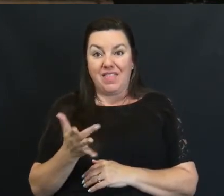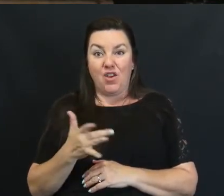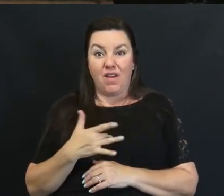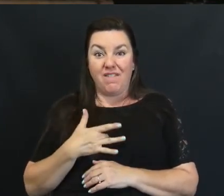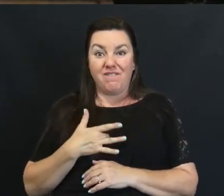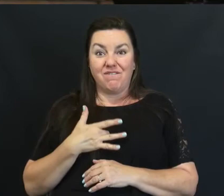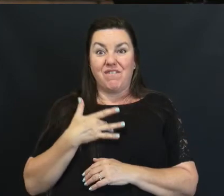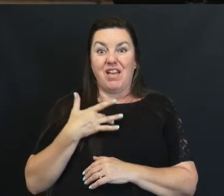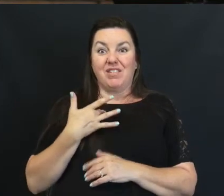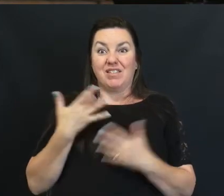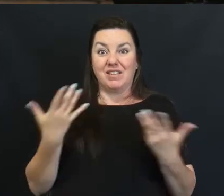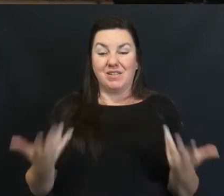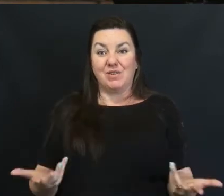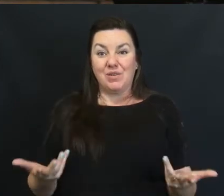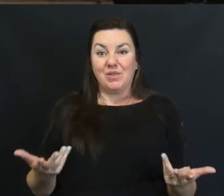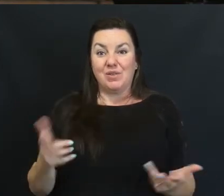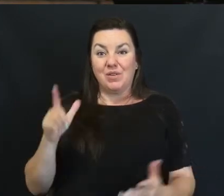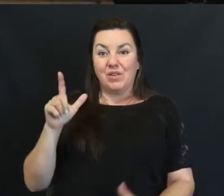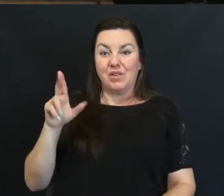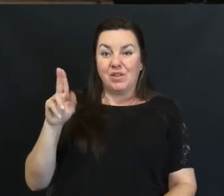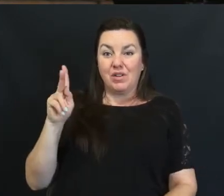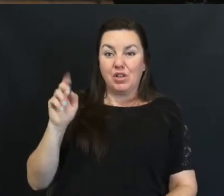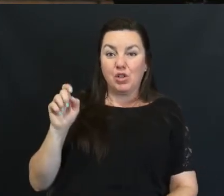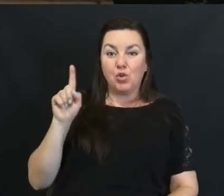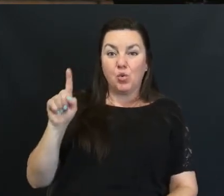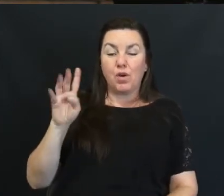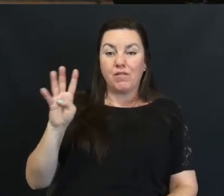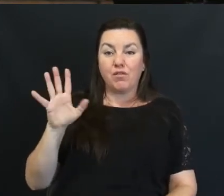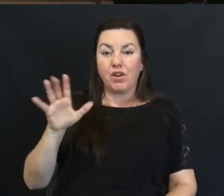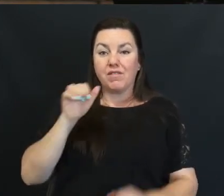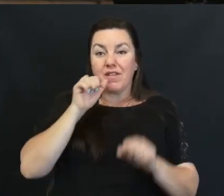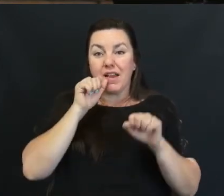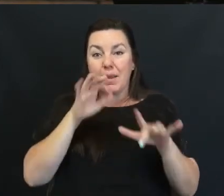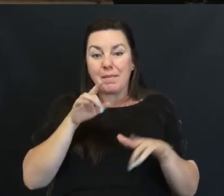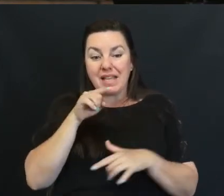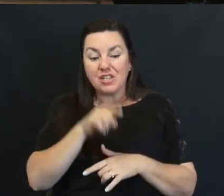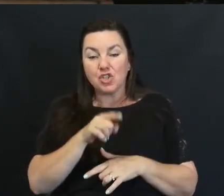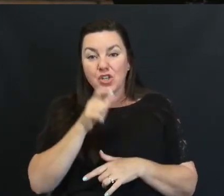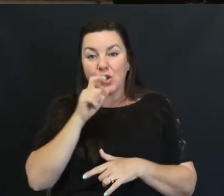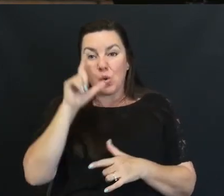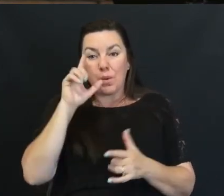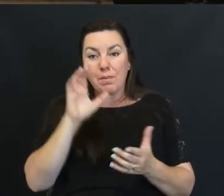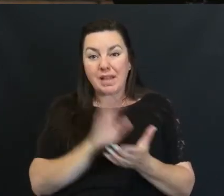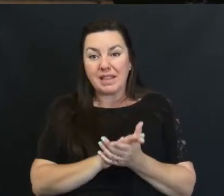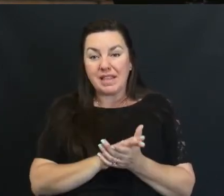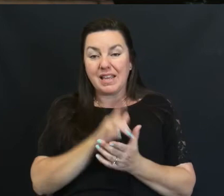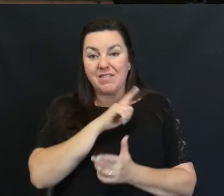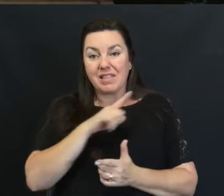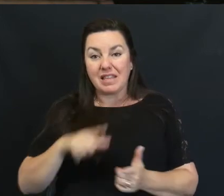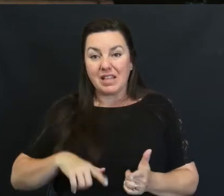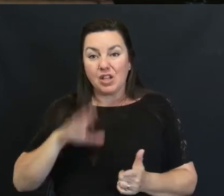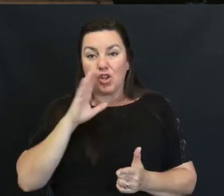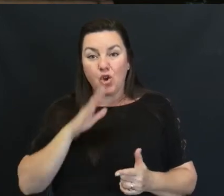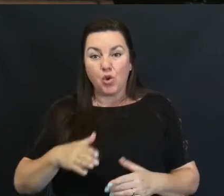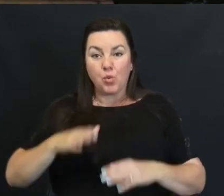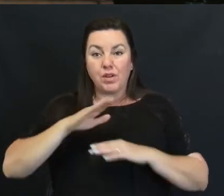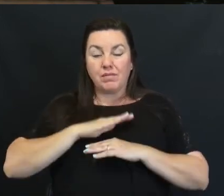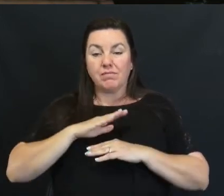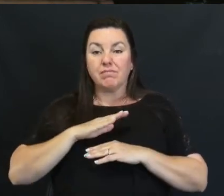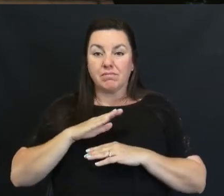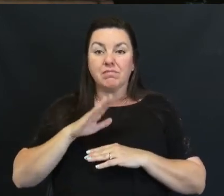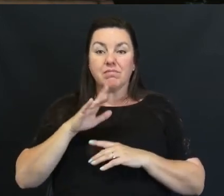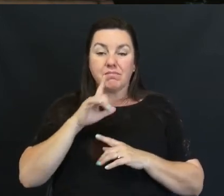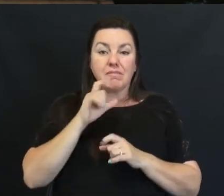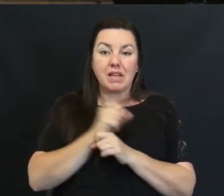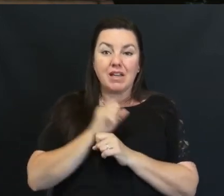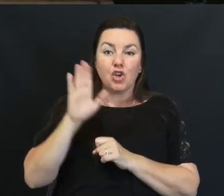There It Was Luke 1 45 Blessed Is She Who Has Believed That The Lord Would Fulfill His Promise To